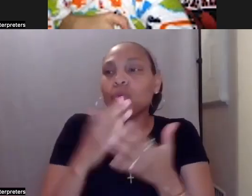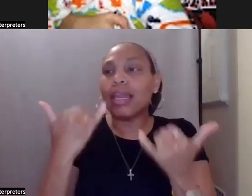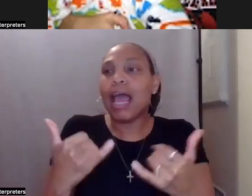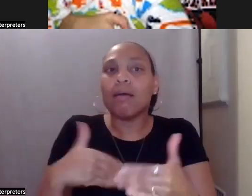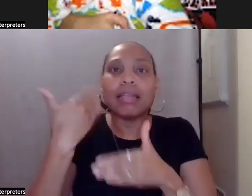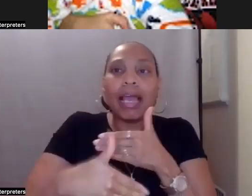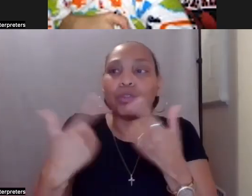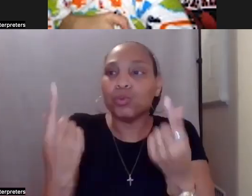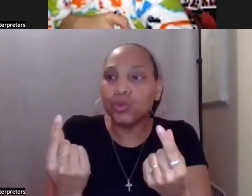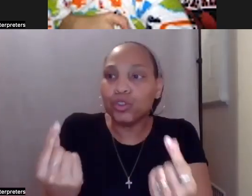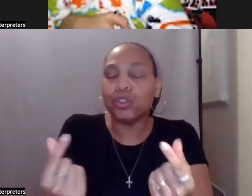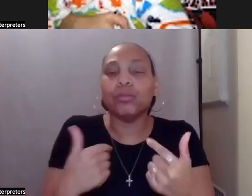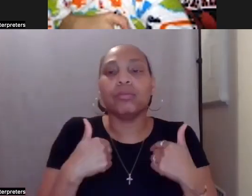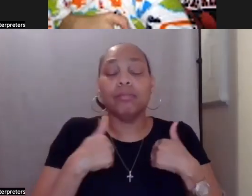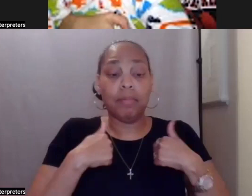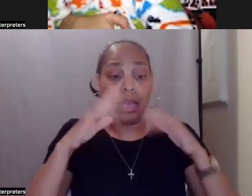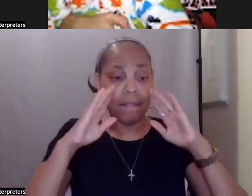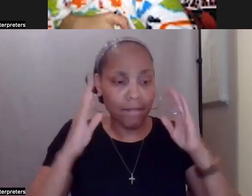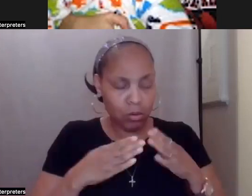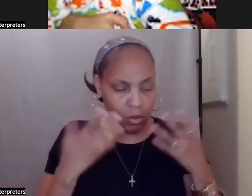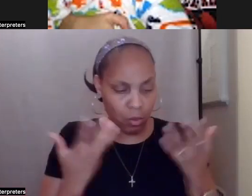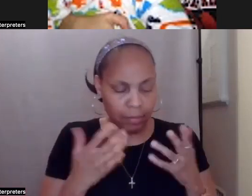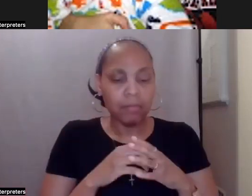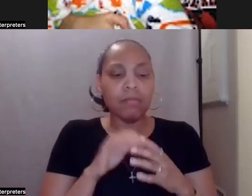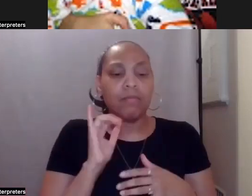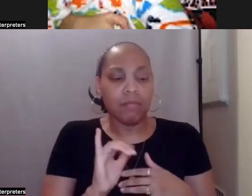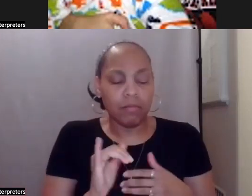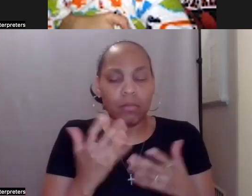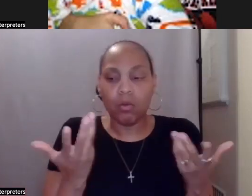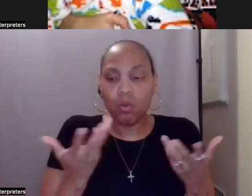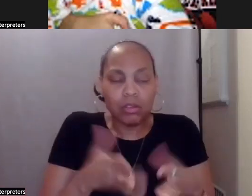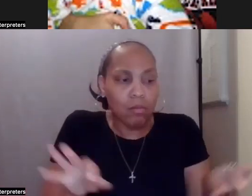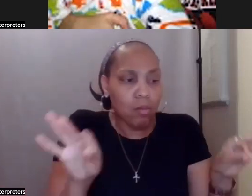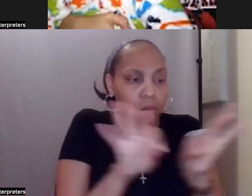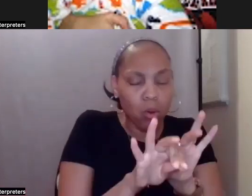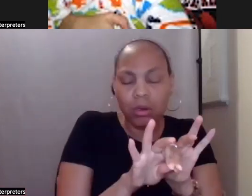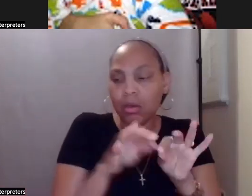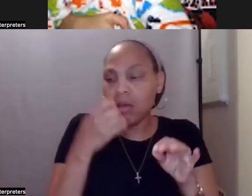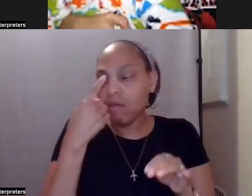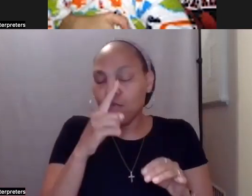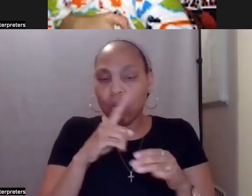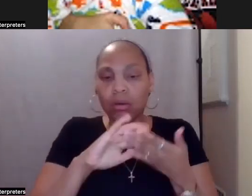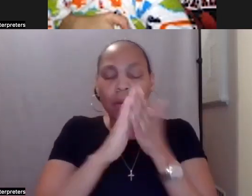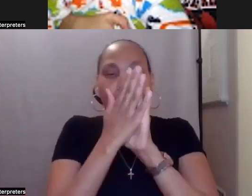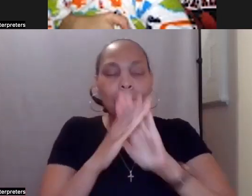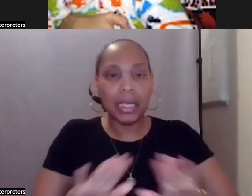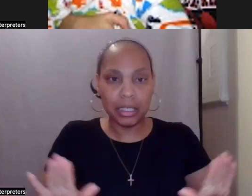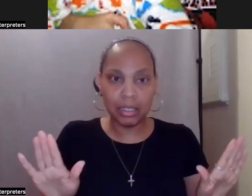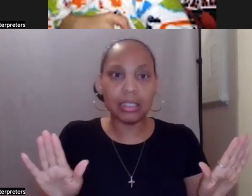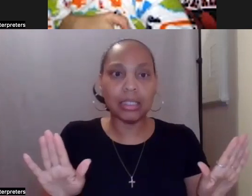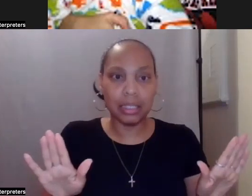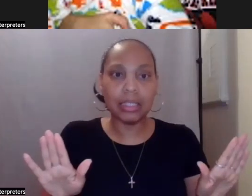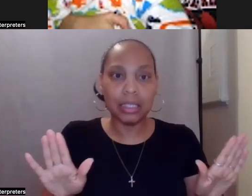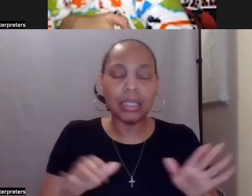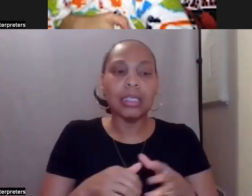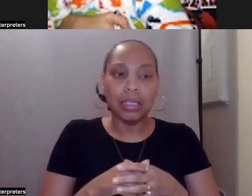I concentrated on the what's important for peace. And I was laser focused on